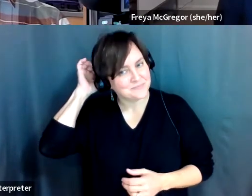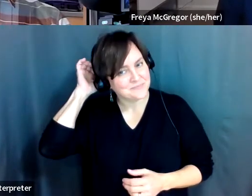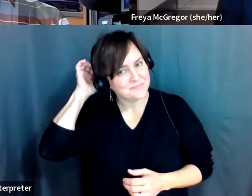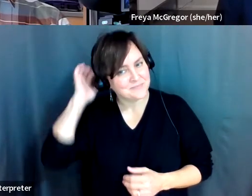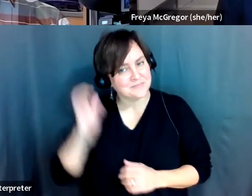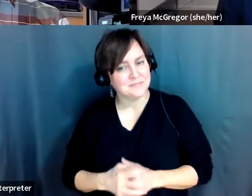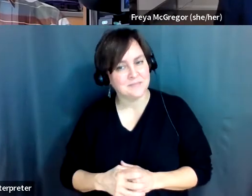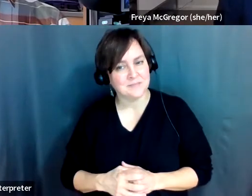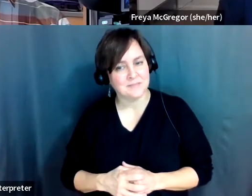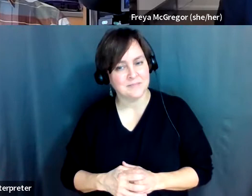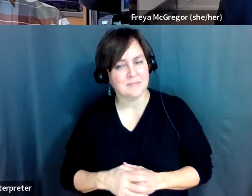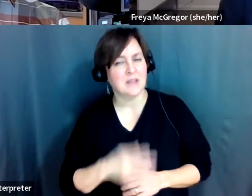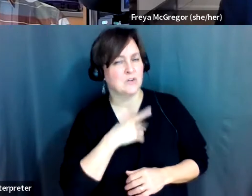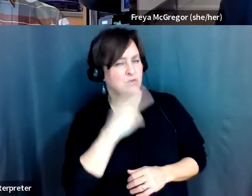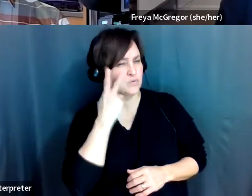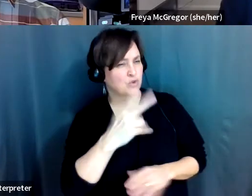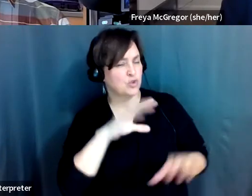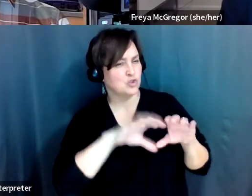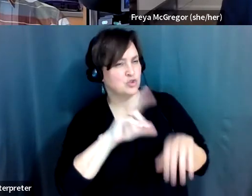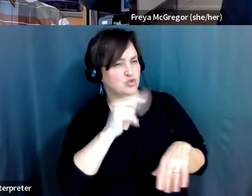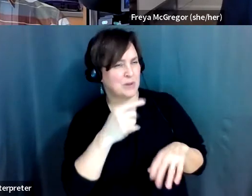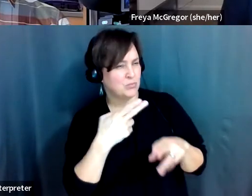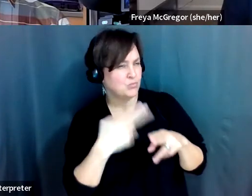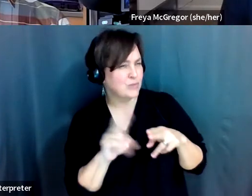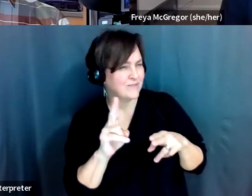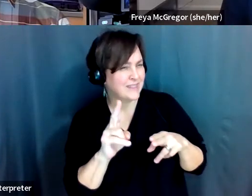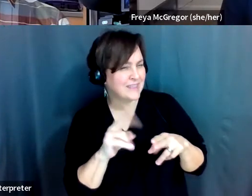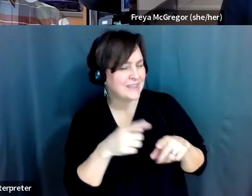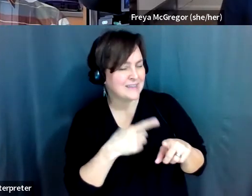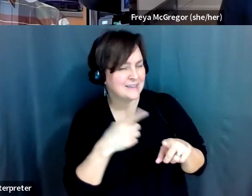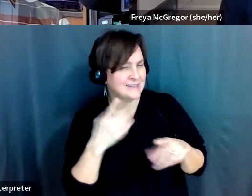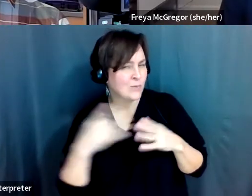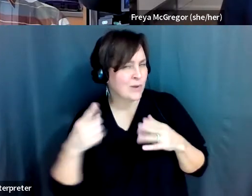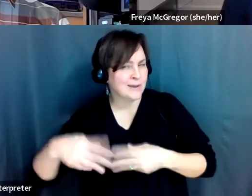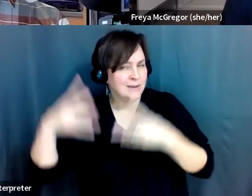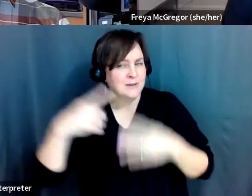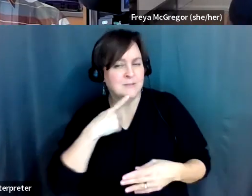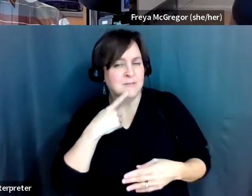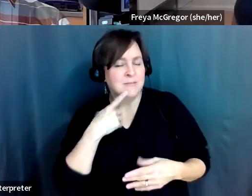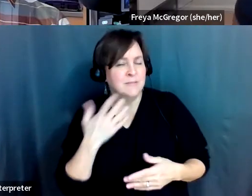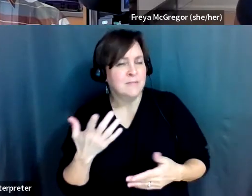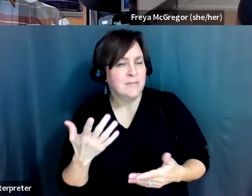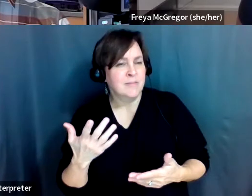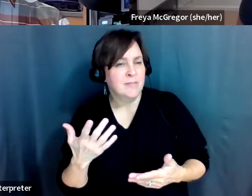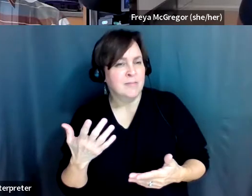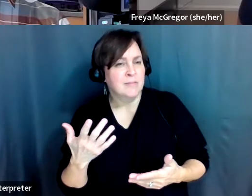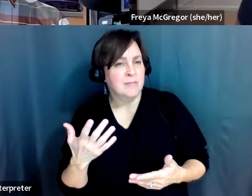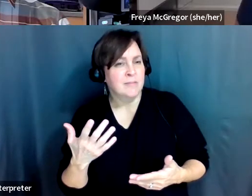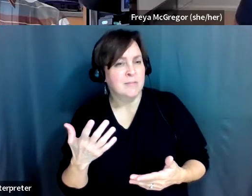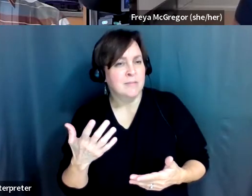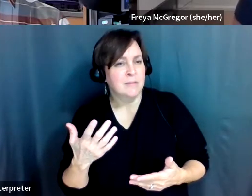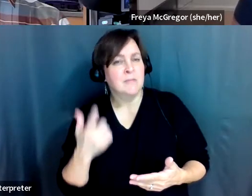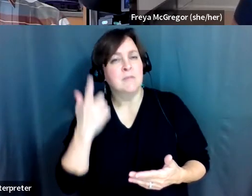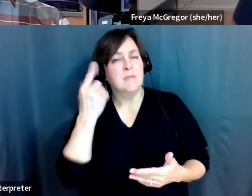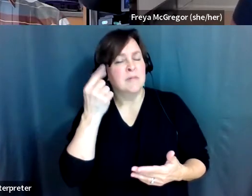see something in the chat very briefly about like, what might make up an accessible birding location.